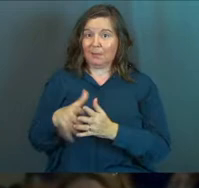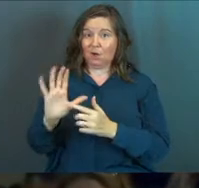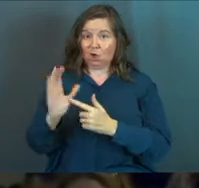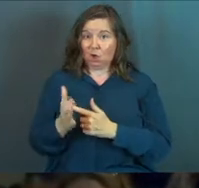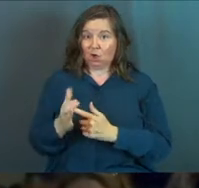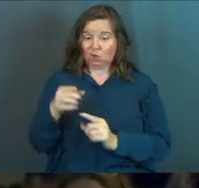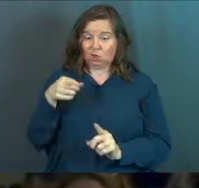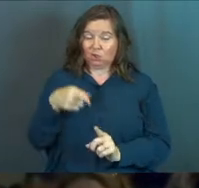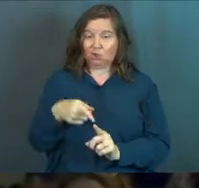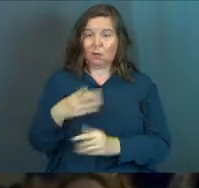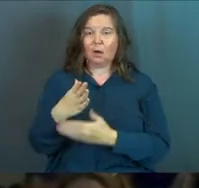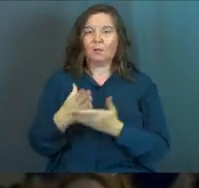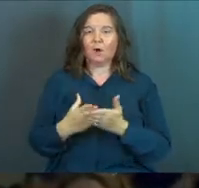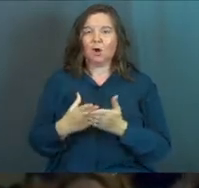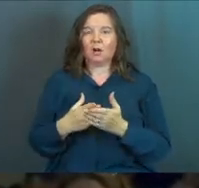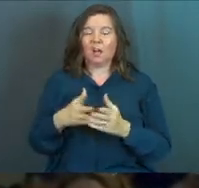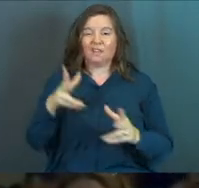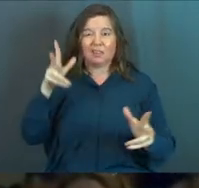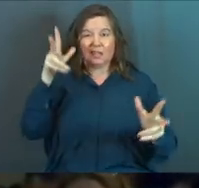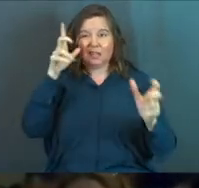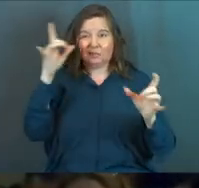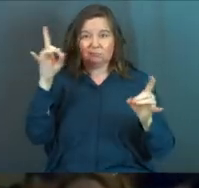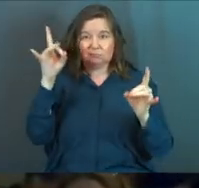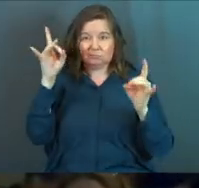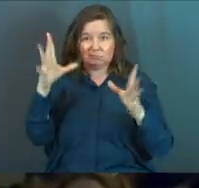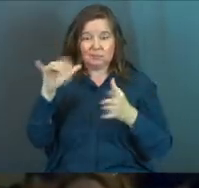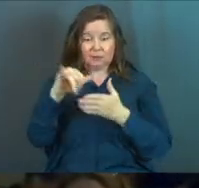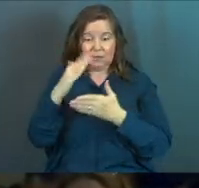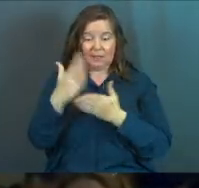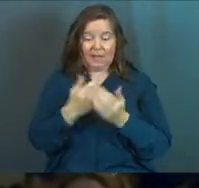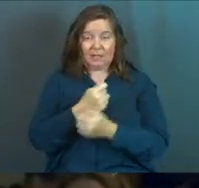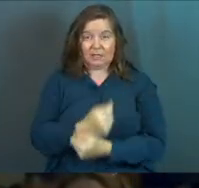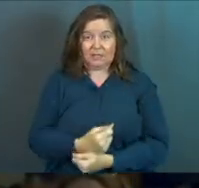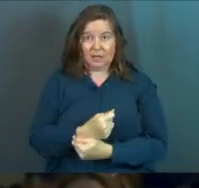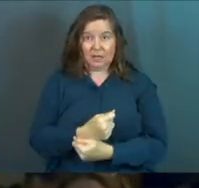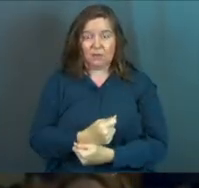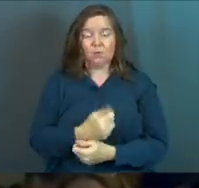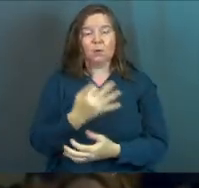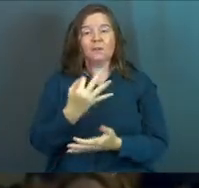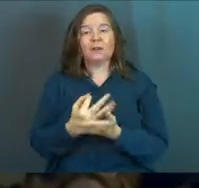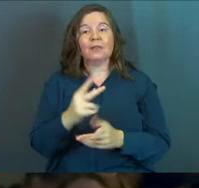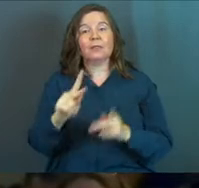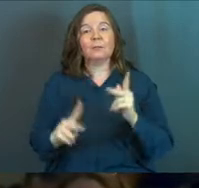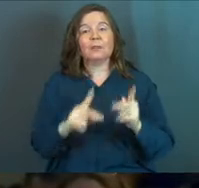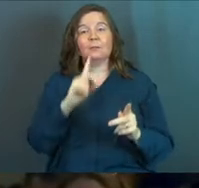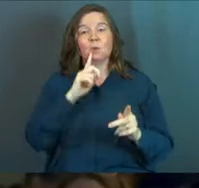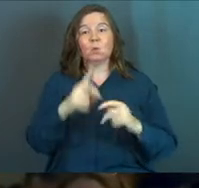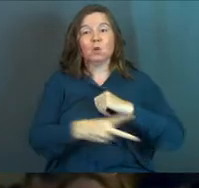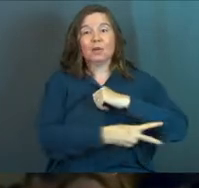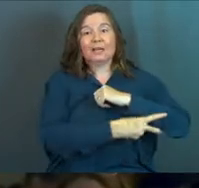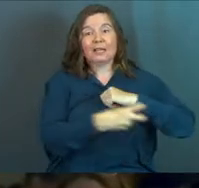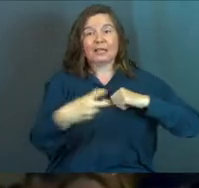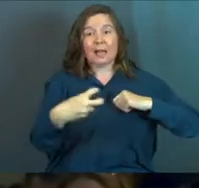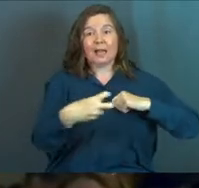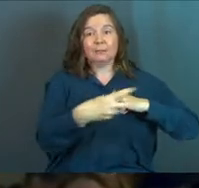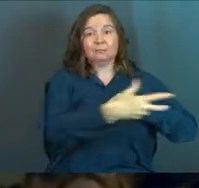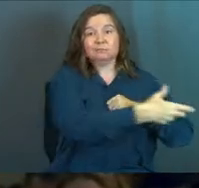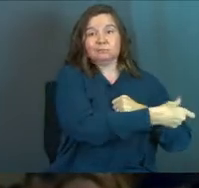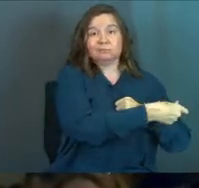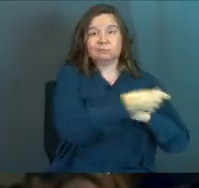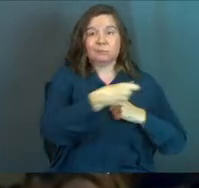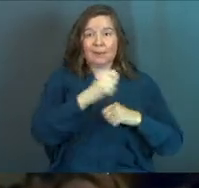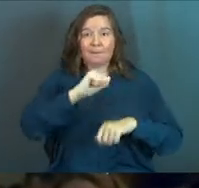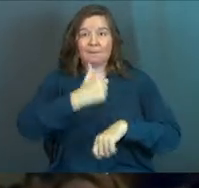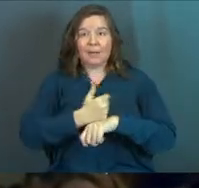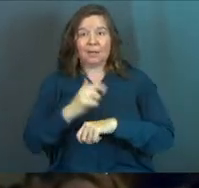culture, part of the evil that was that slavery was the fact that people were kidnapped based